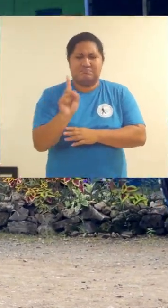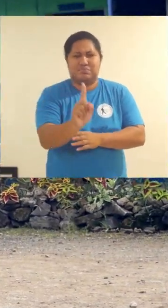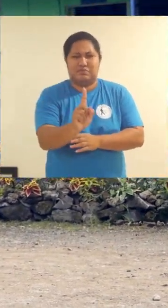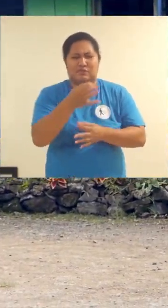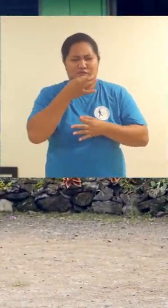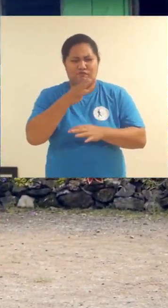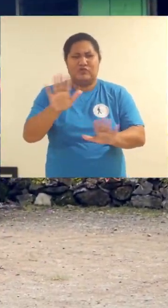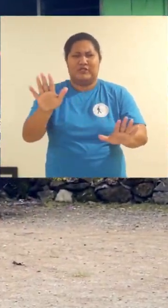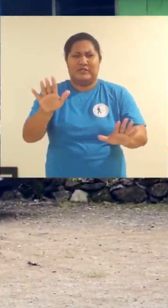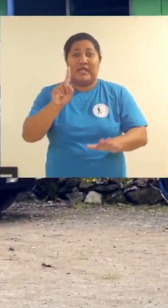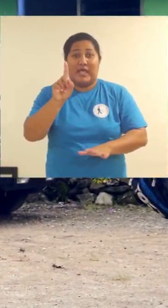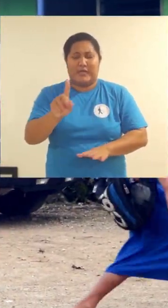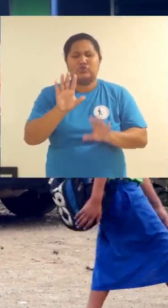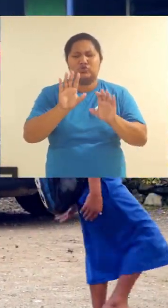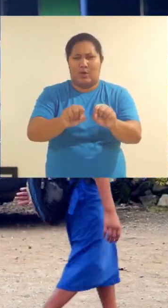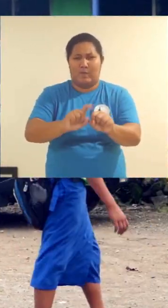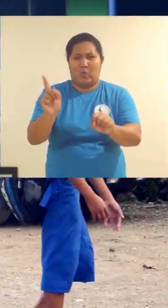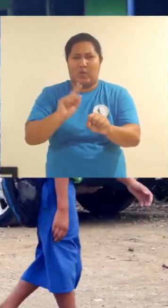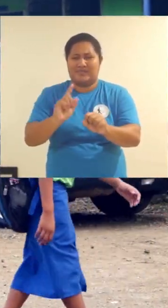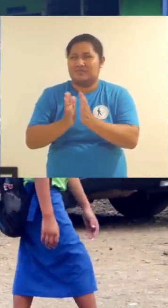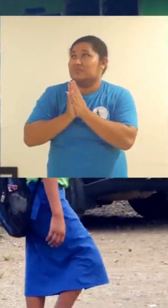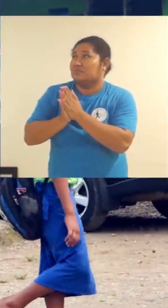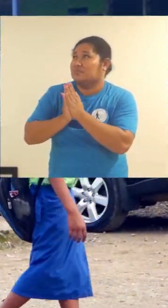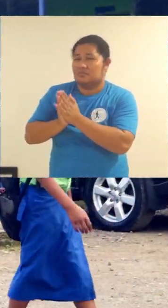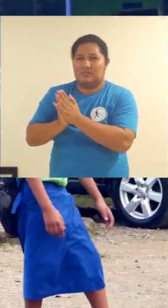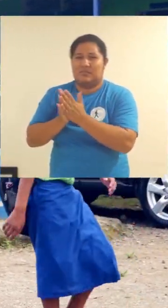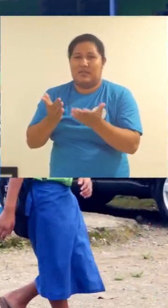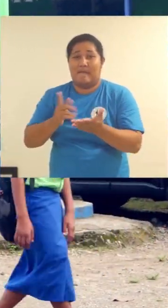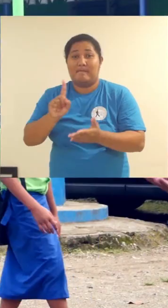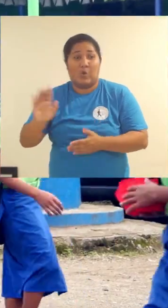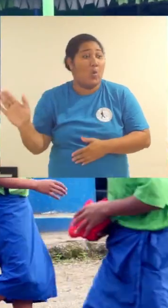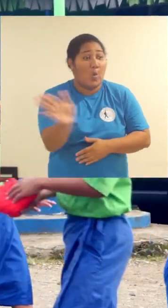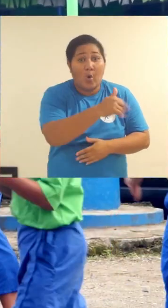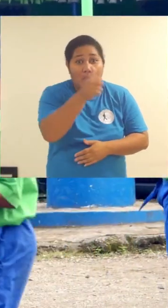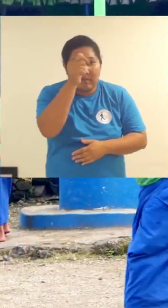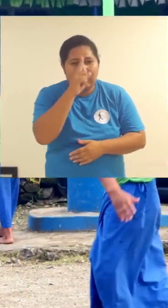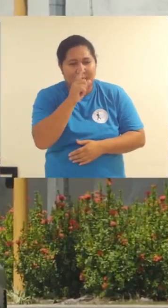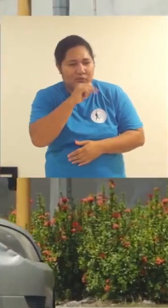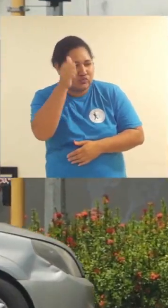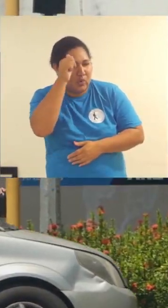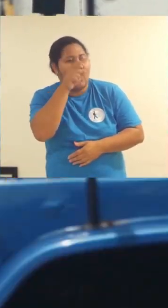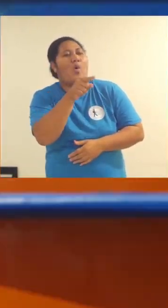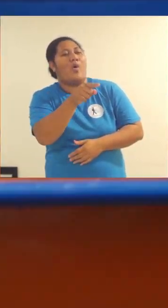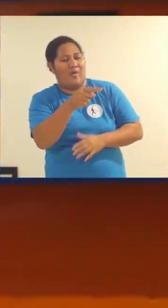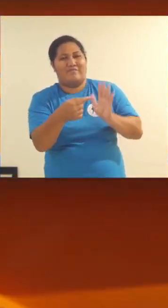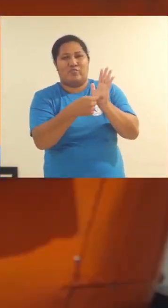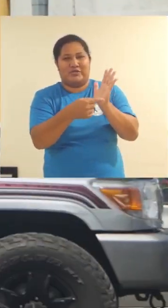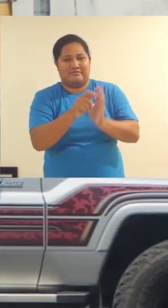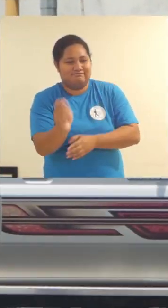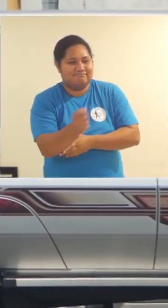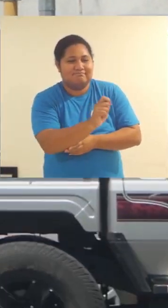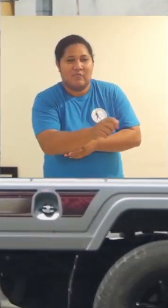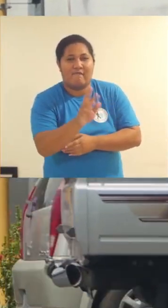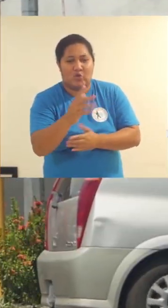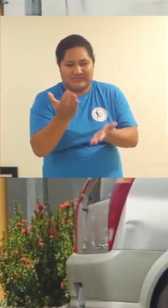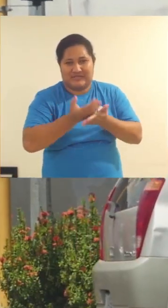ear Taufey I leona follow along I already see the fear for you tonight I don't know tilly on the town wanted to talk by five illy soy for someone a more